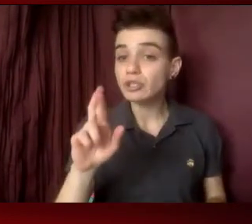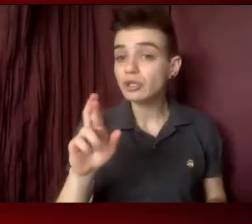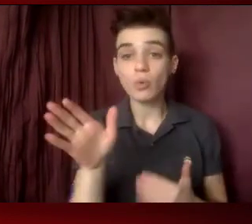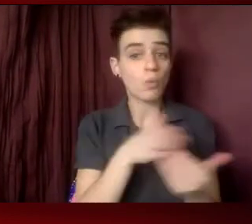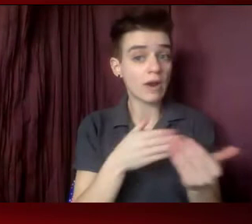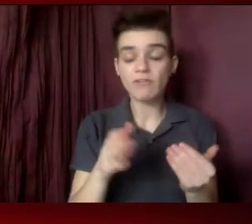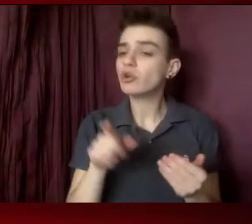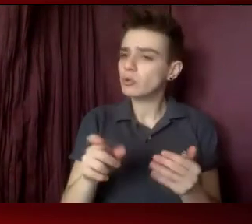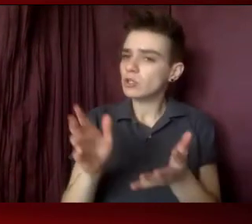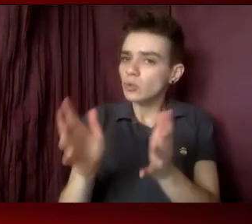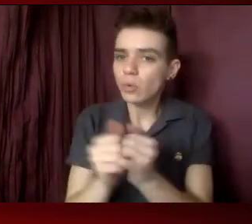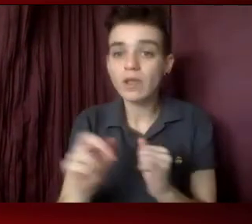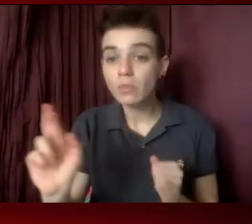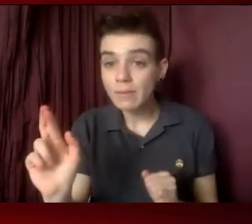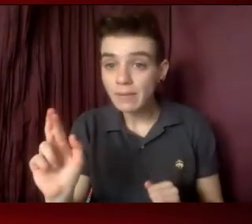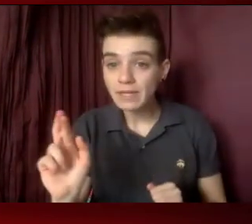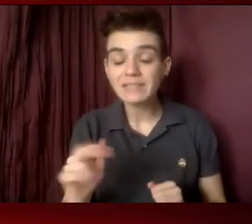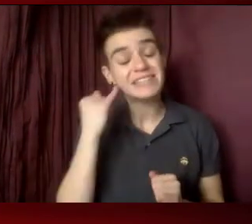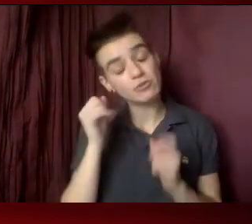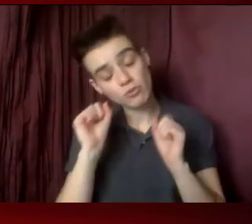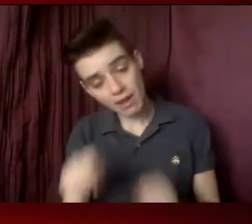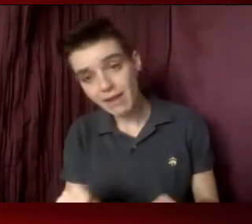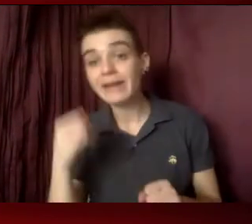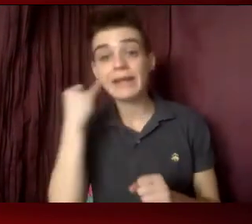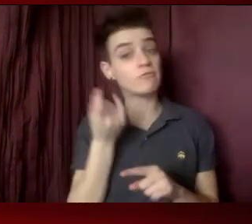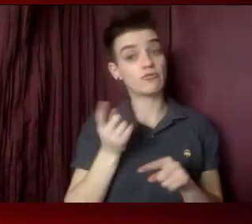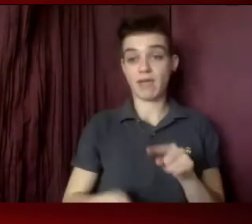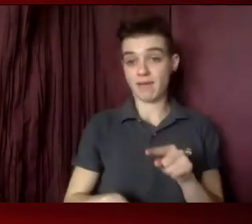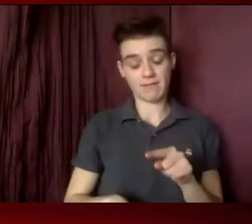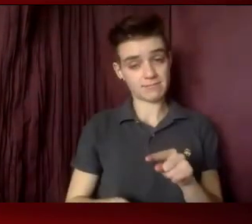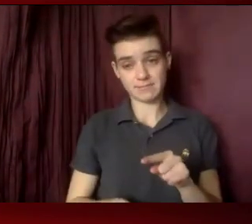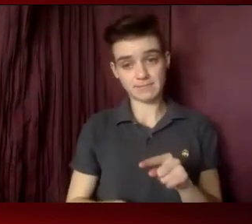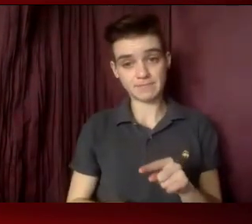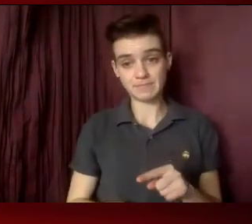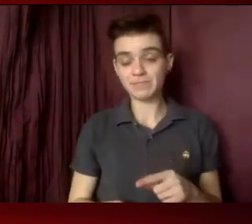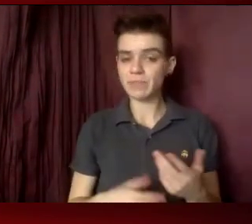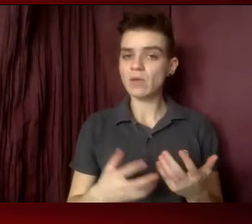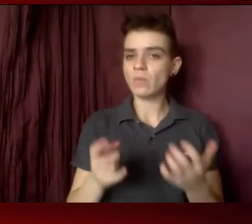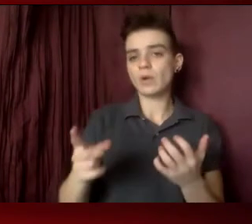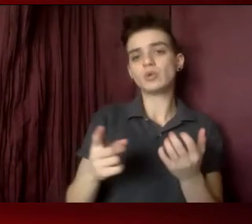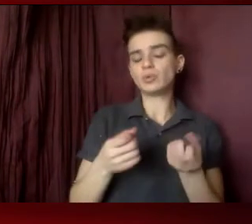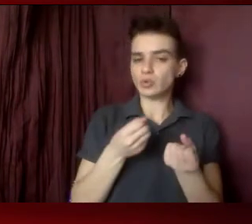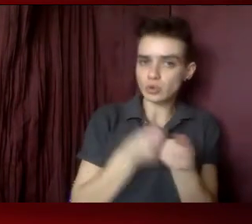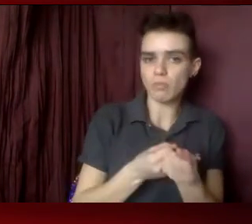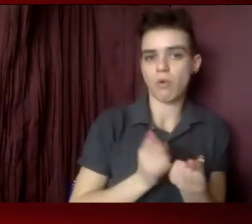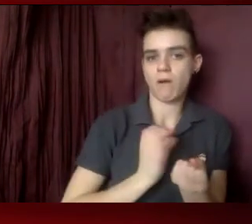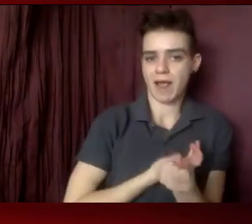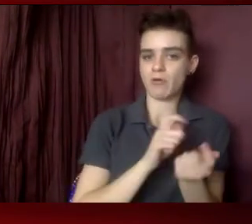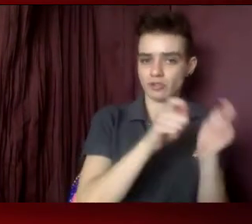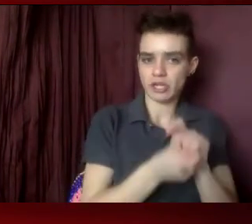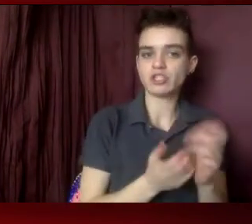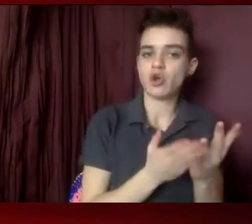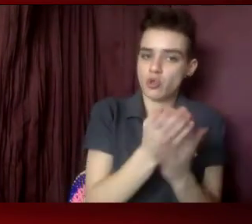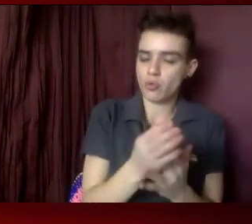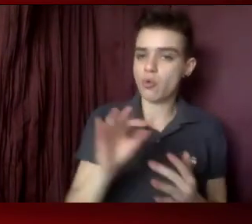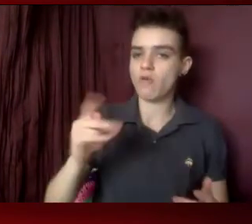Republican colleagues if you can get them. But if you can't support the changes by filibuster, that will allow the bills